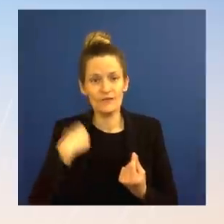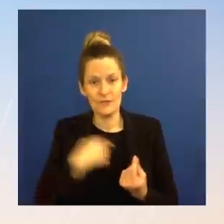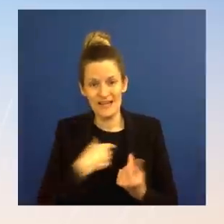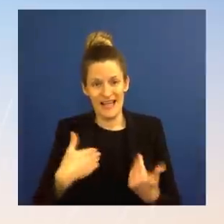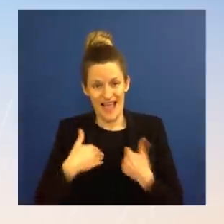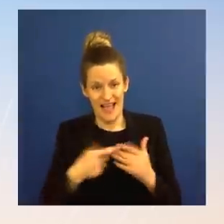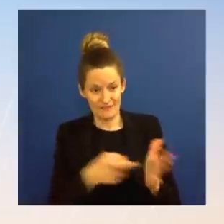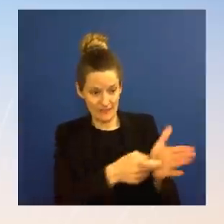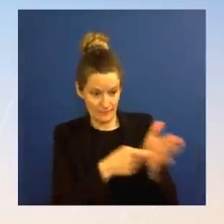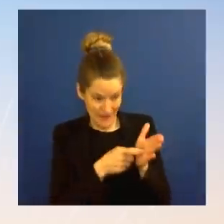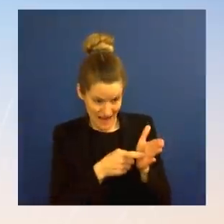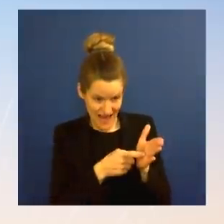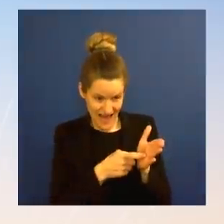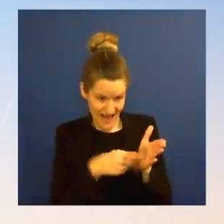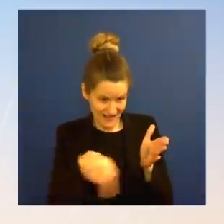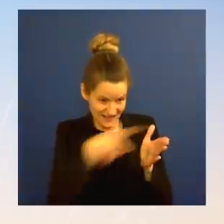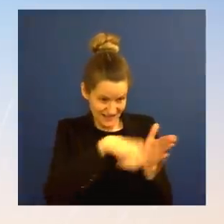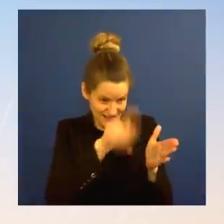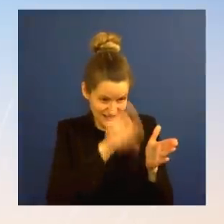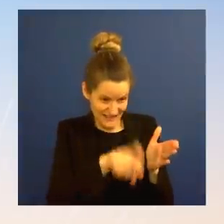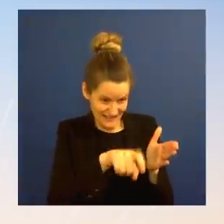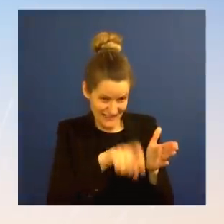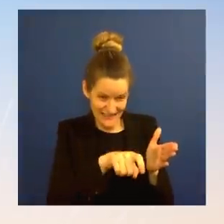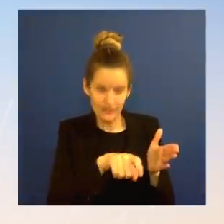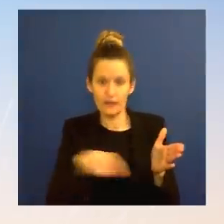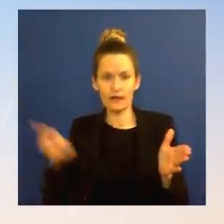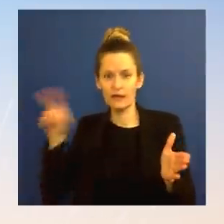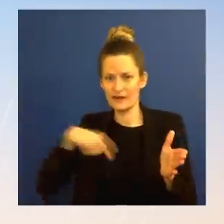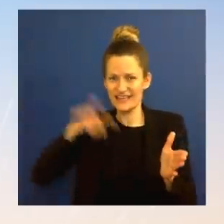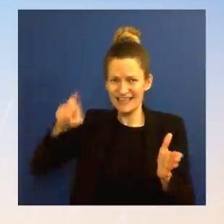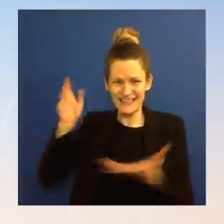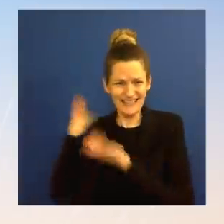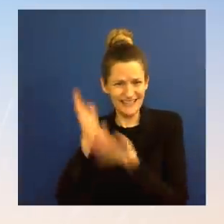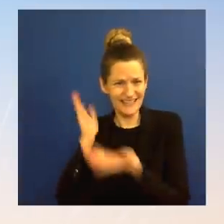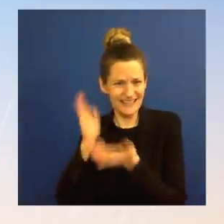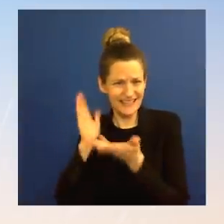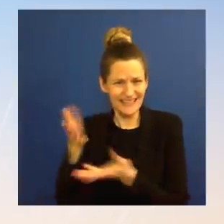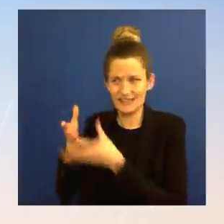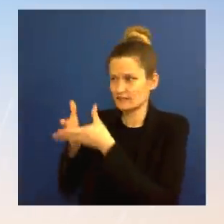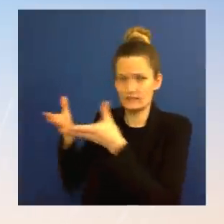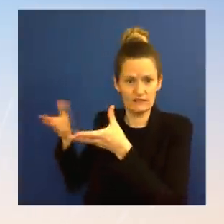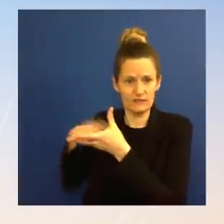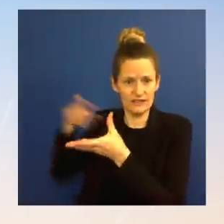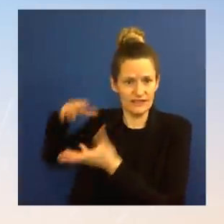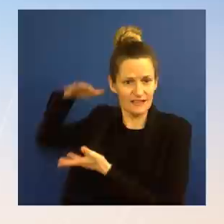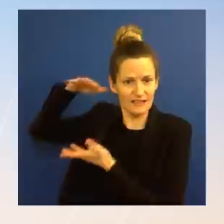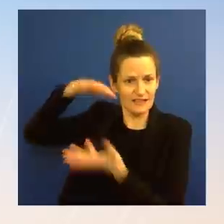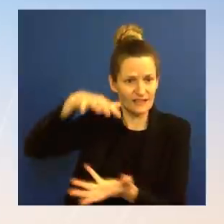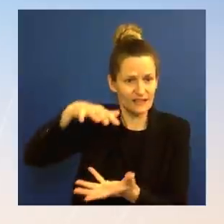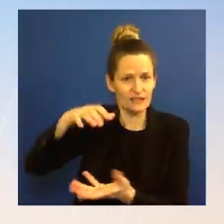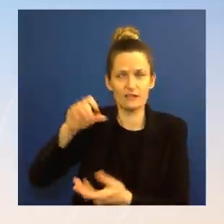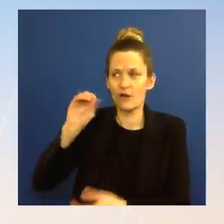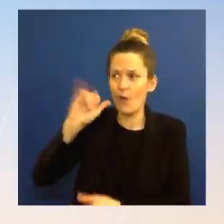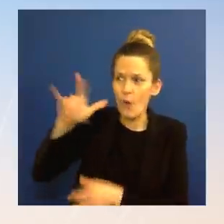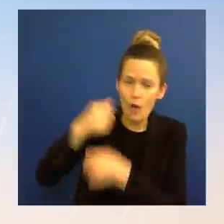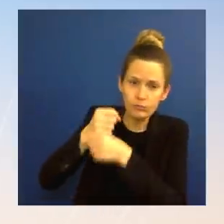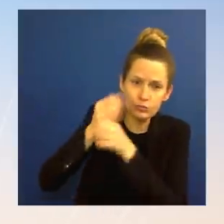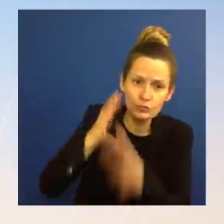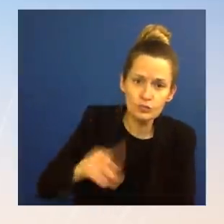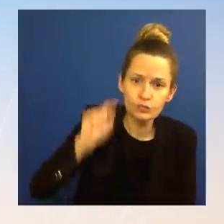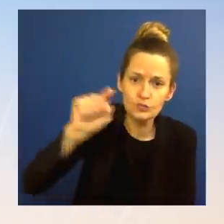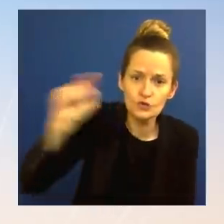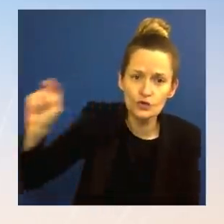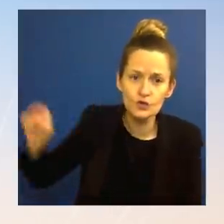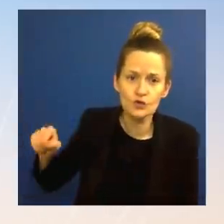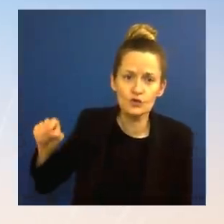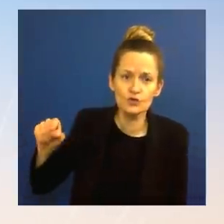big global oil producers around the world to meet that demand. But there are also, as we've talked about a few times in here, 9